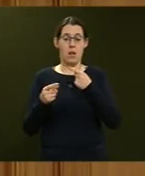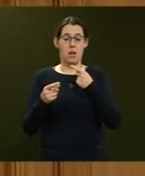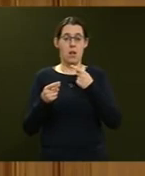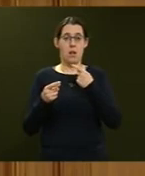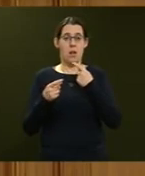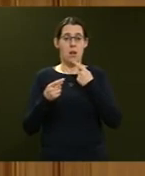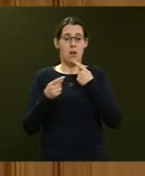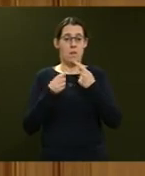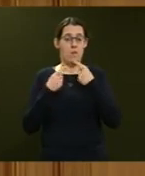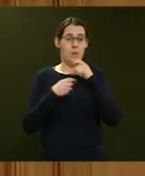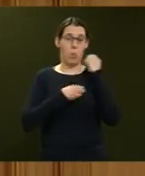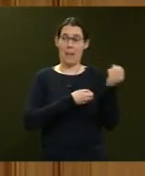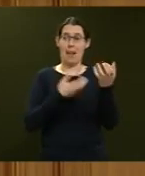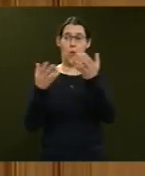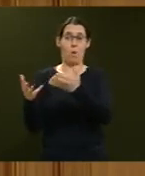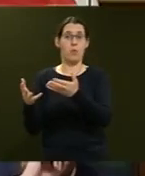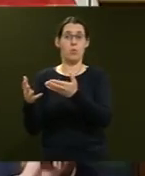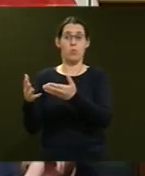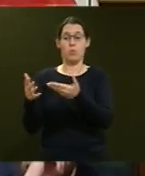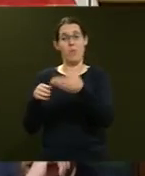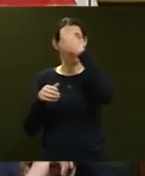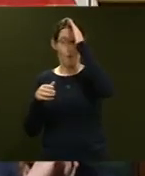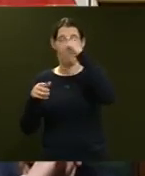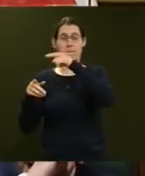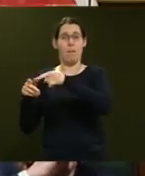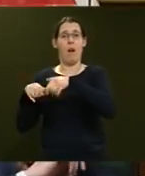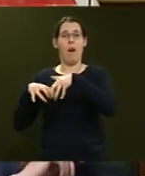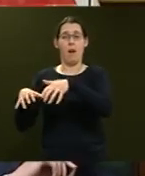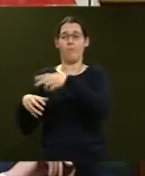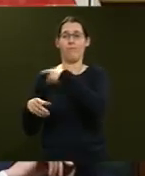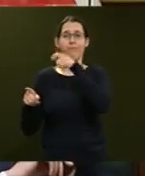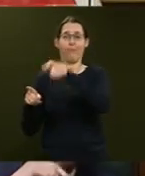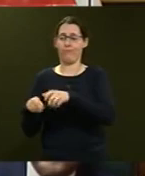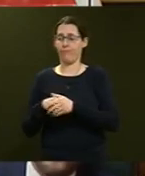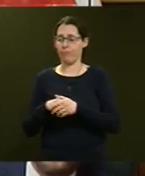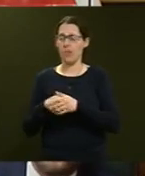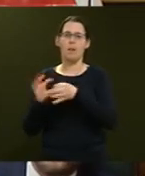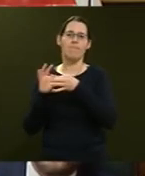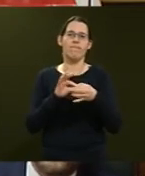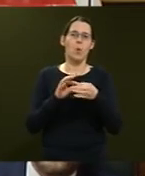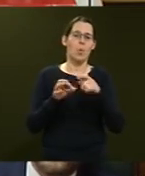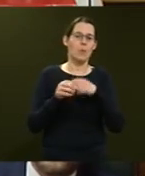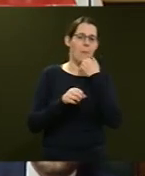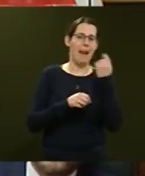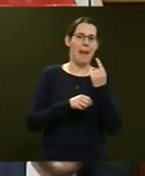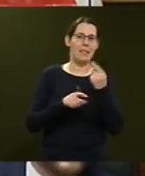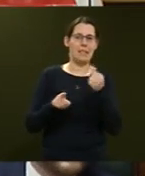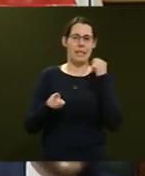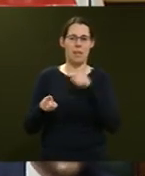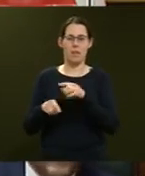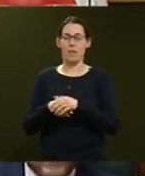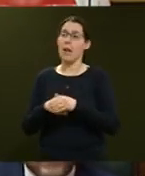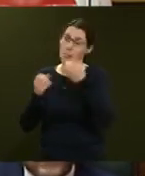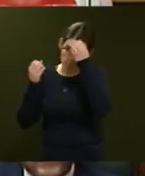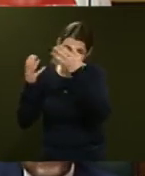question number 11? The Honourable Grant Robertson. Mr Speaker, as I informed your office, this will be a slightly longer than normal answer.